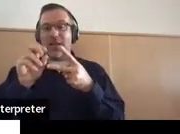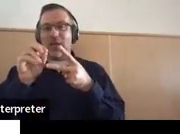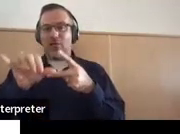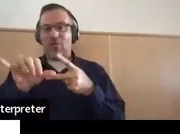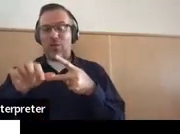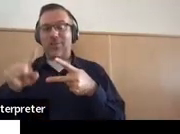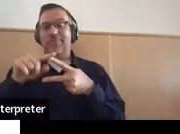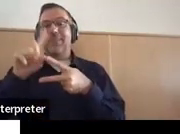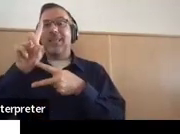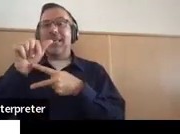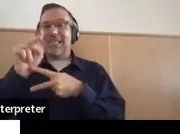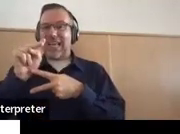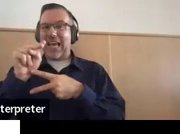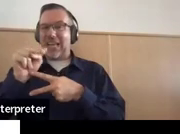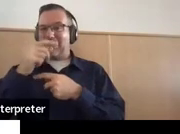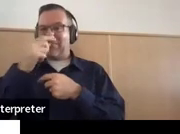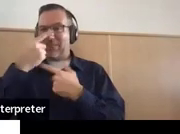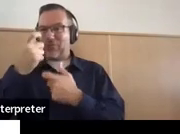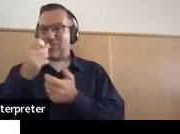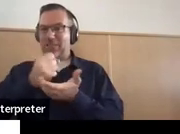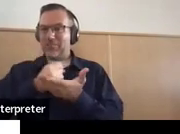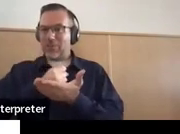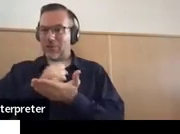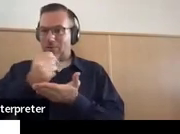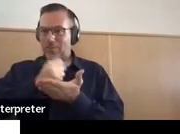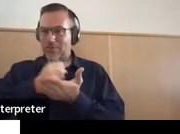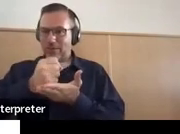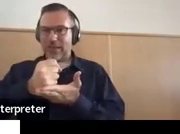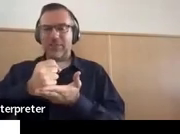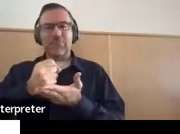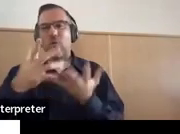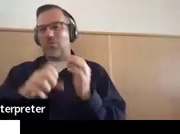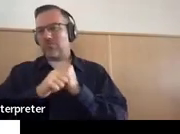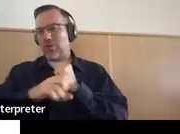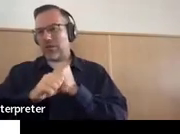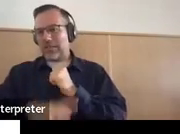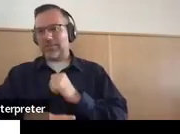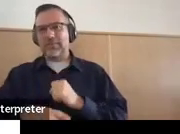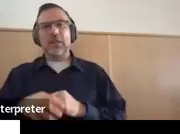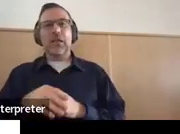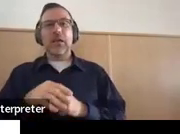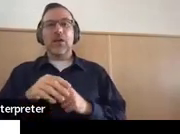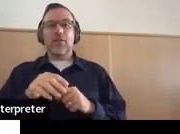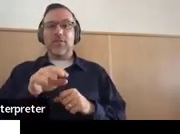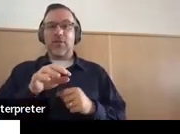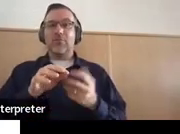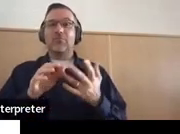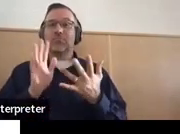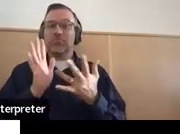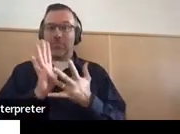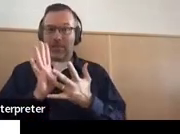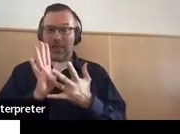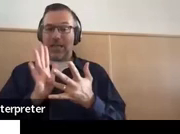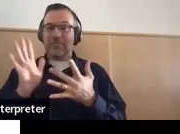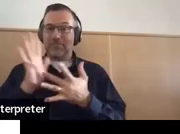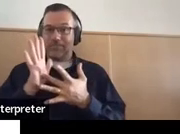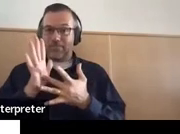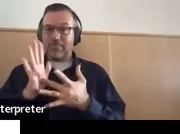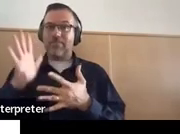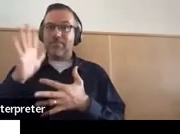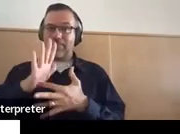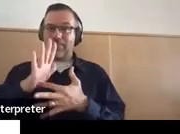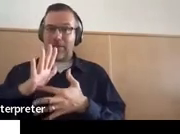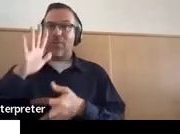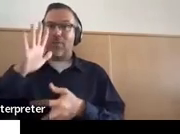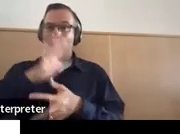marketing or carpentry. You can see that this is pushed out from ninth grade all the way to 12th. We encourage you to leave